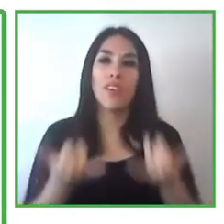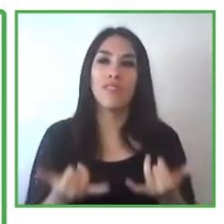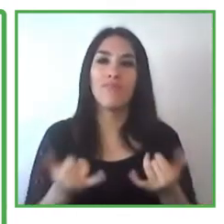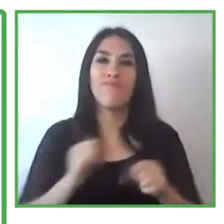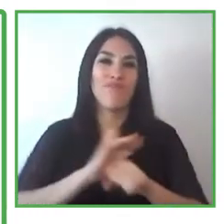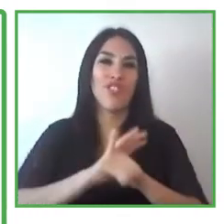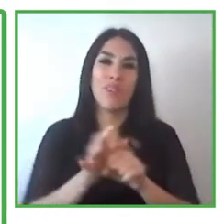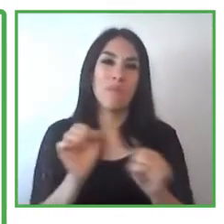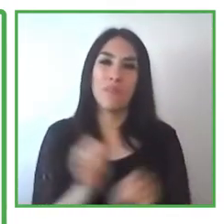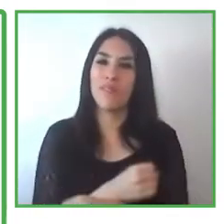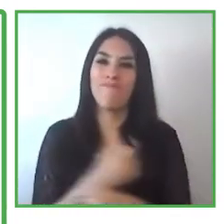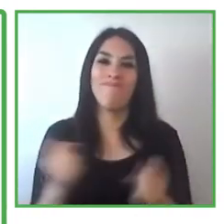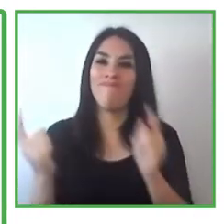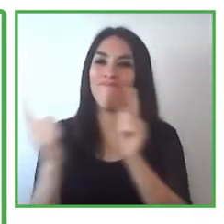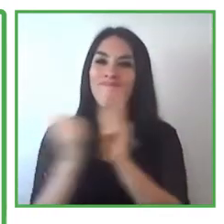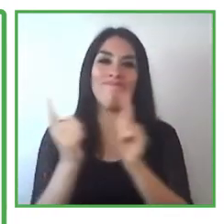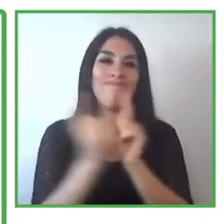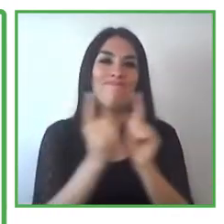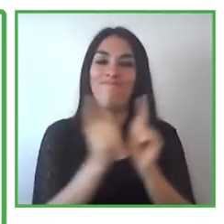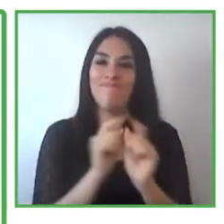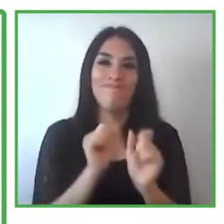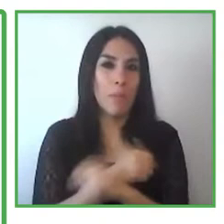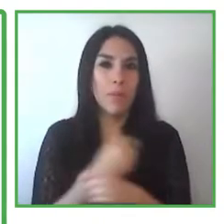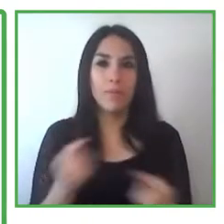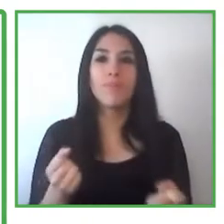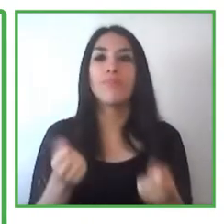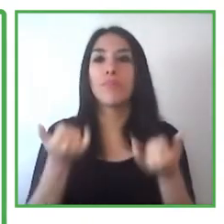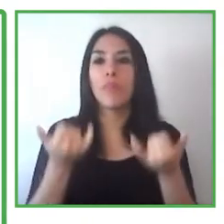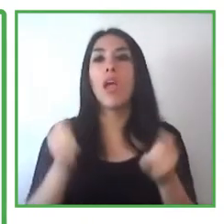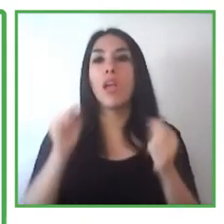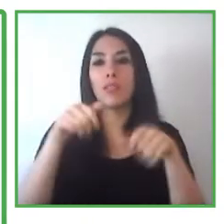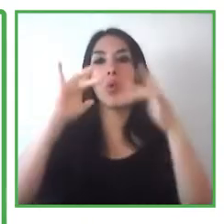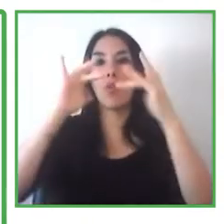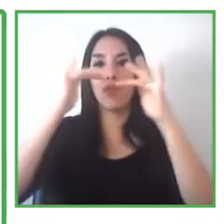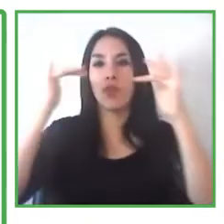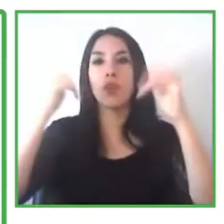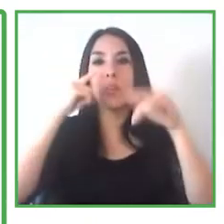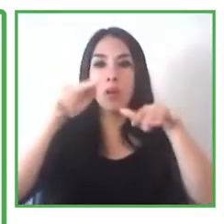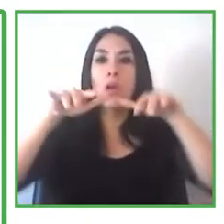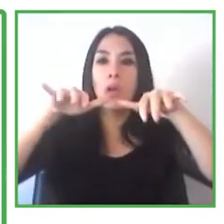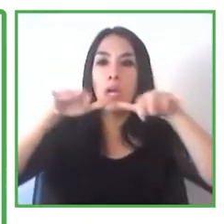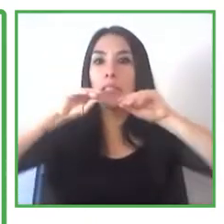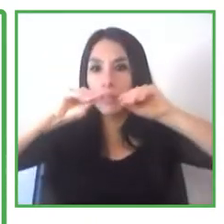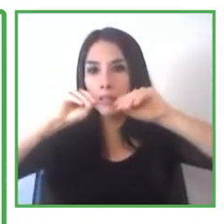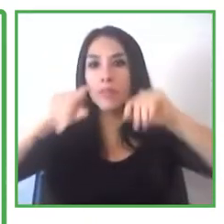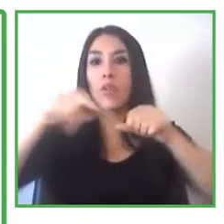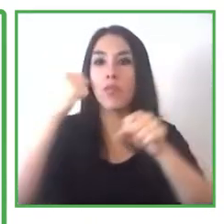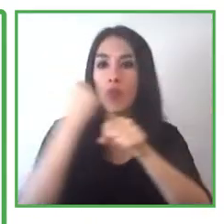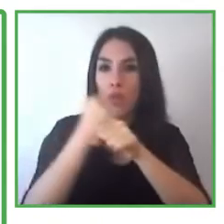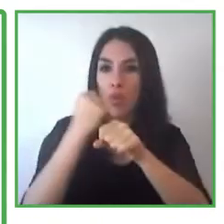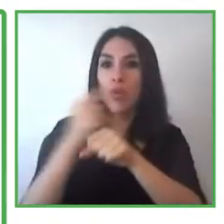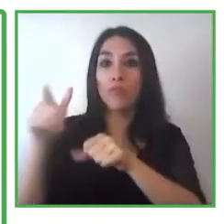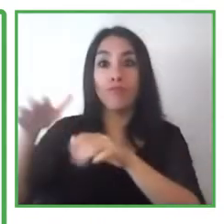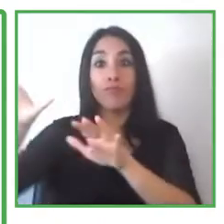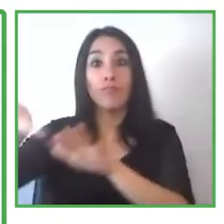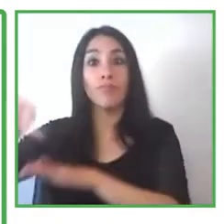this times now because of the pandemic and in the past in person. This is